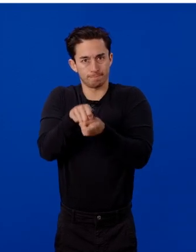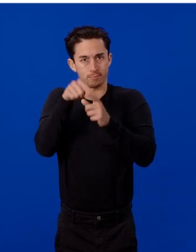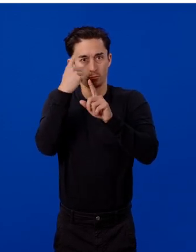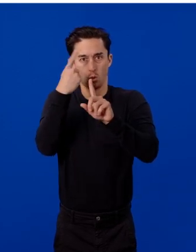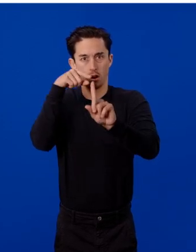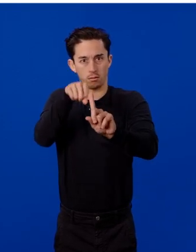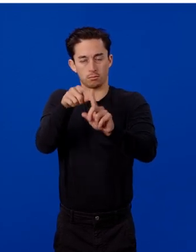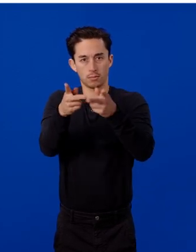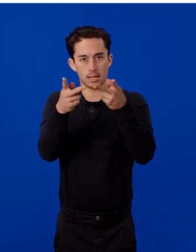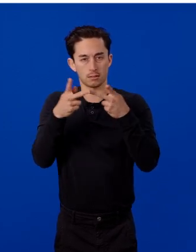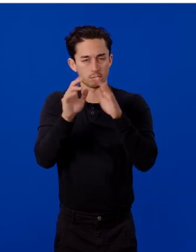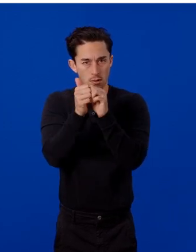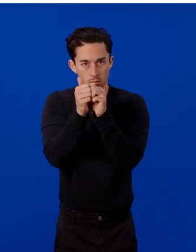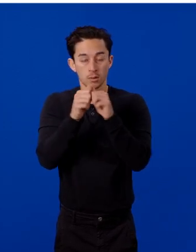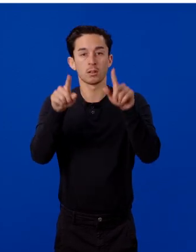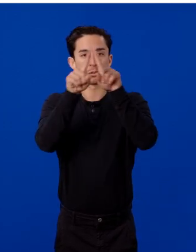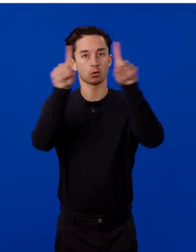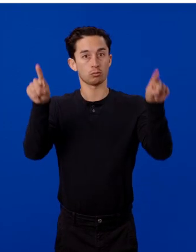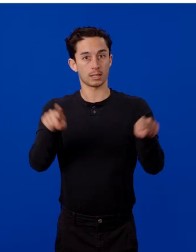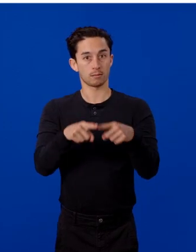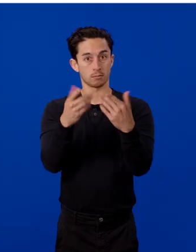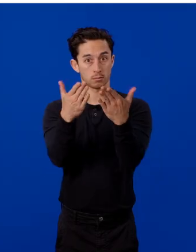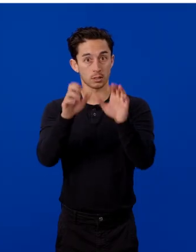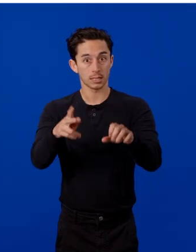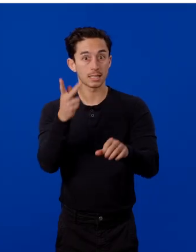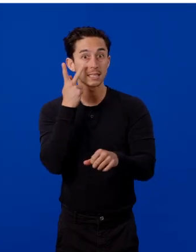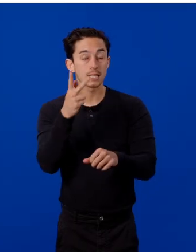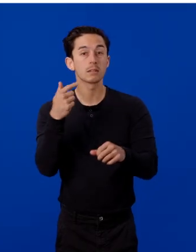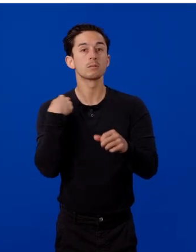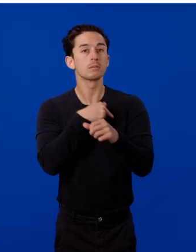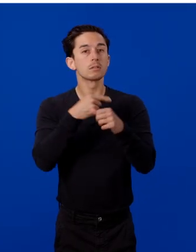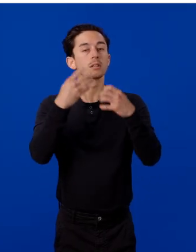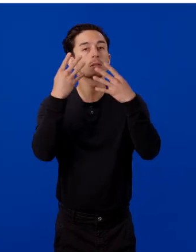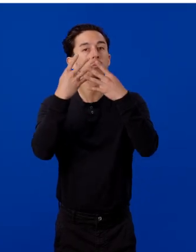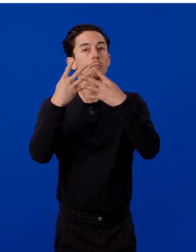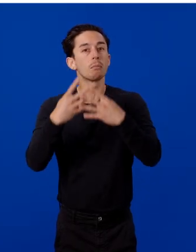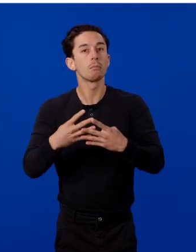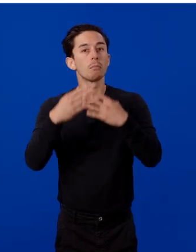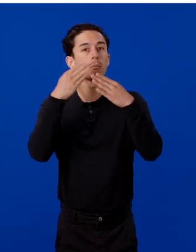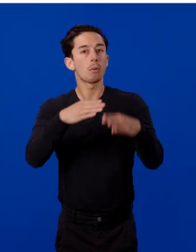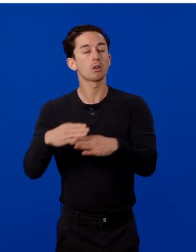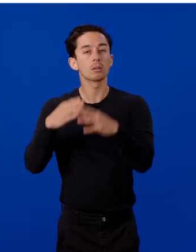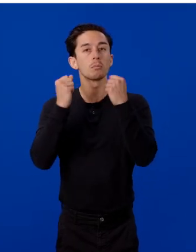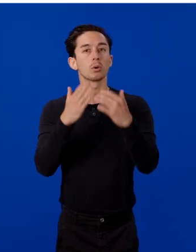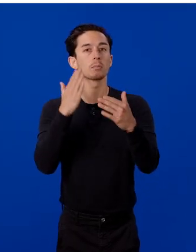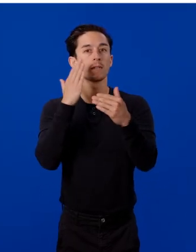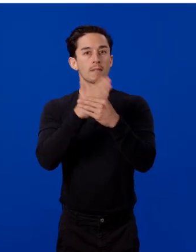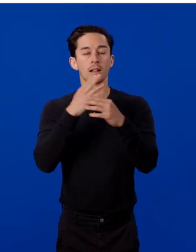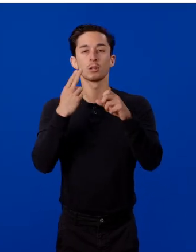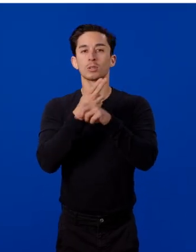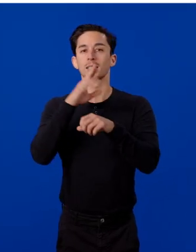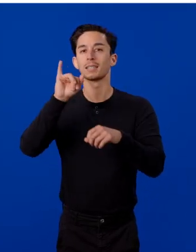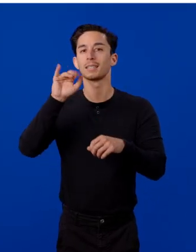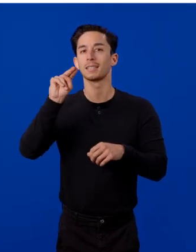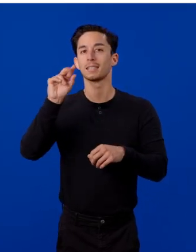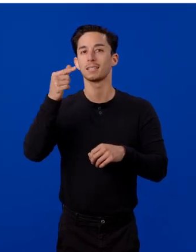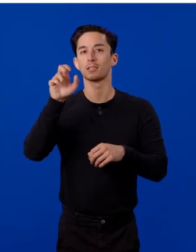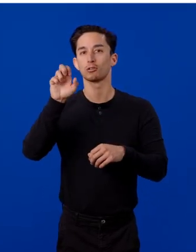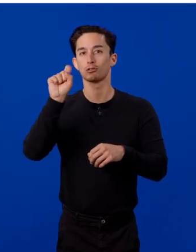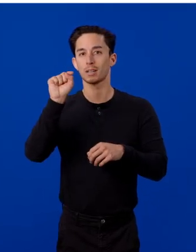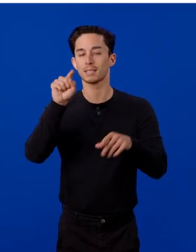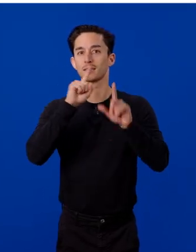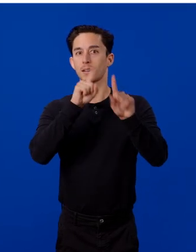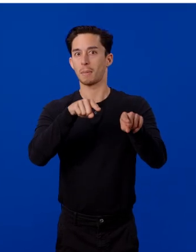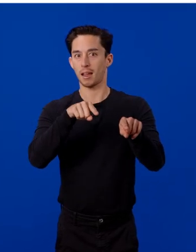So on the screen, you can see here, we let you parse in multiple files using the ingest command. I just